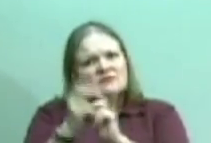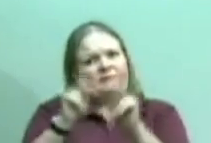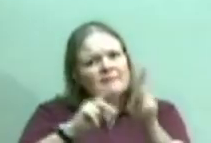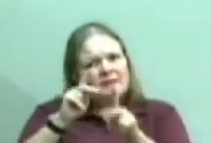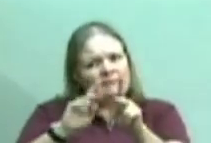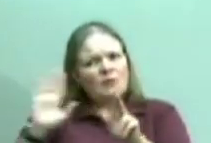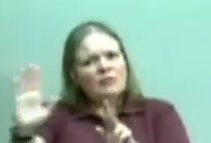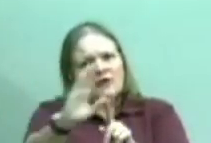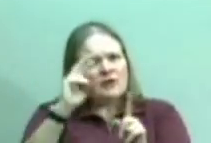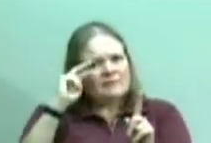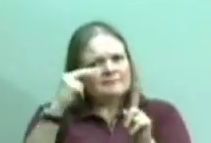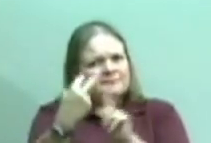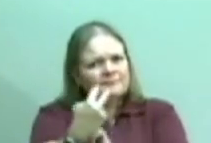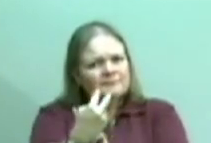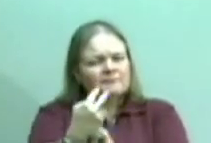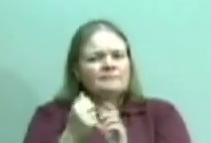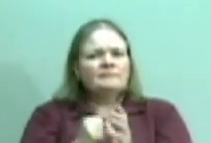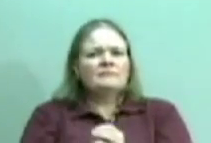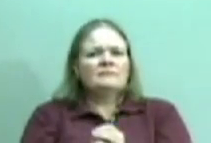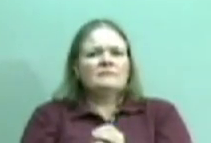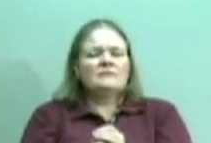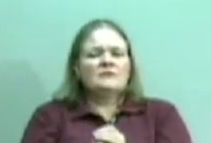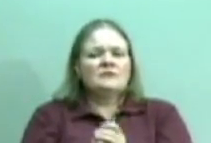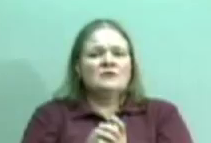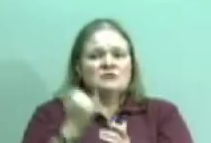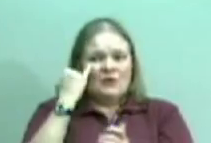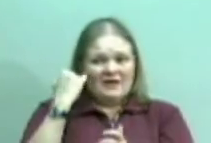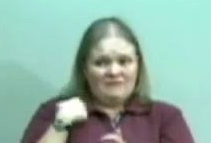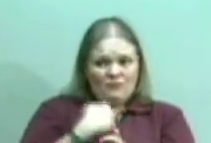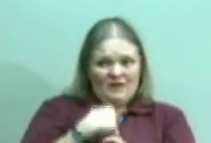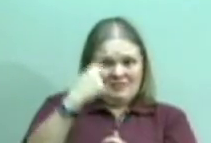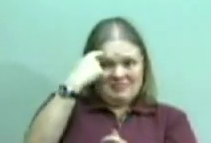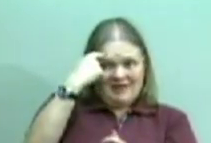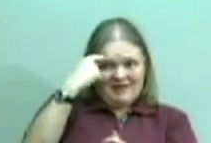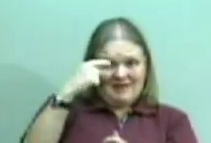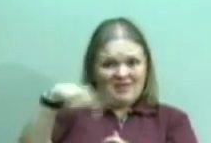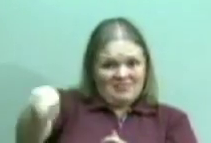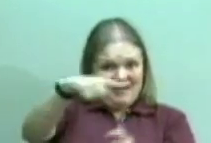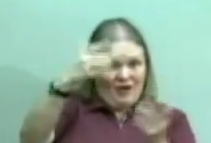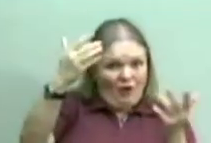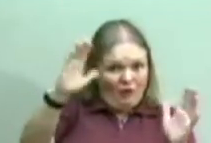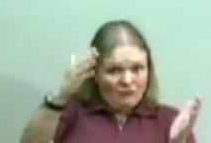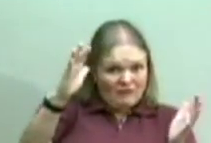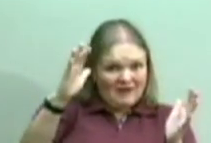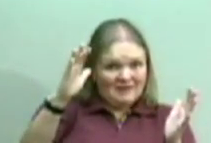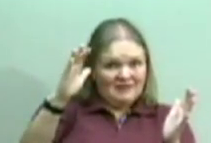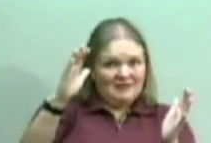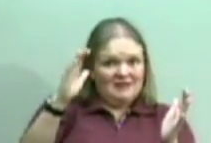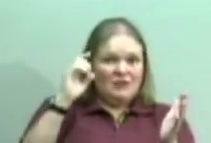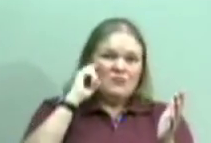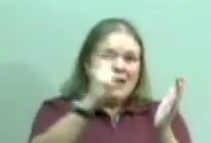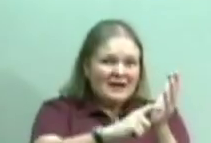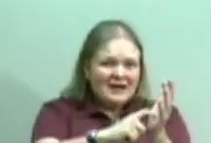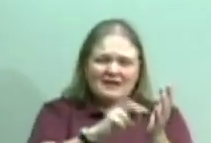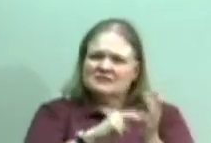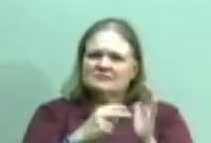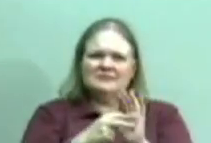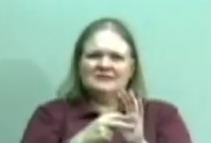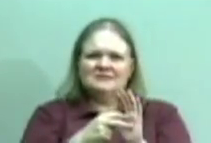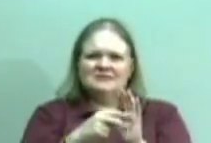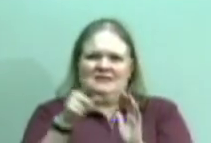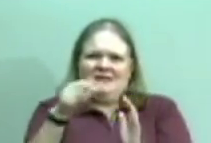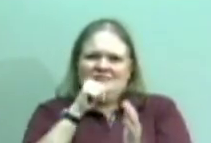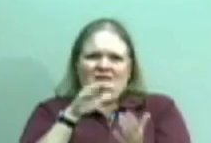we think that we have, that everyone already recognizes that, then we're not even admitting what the problem is. My second